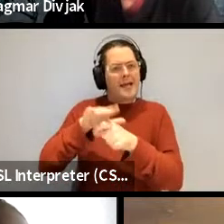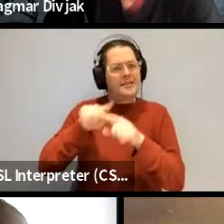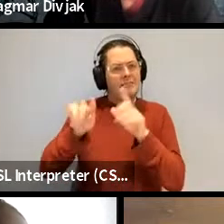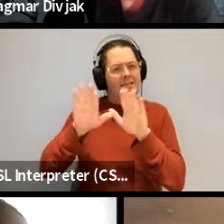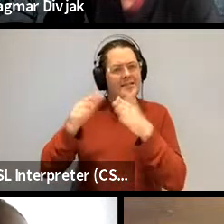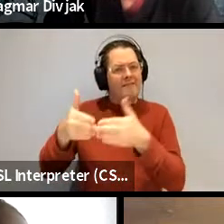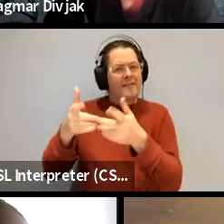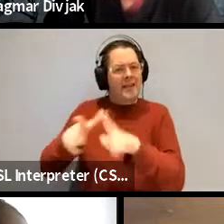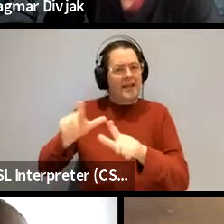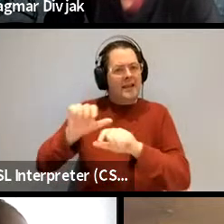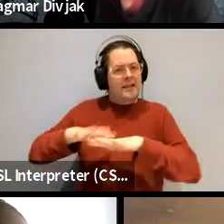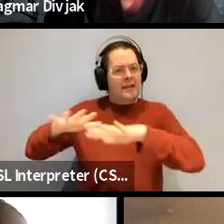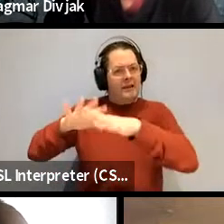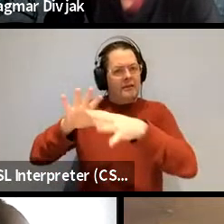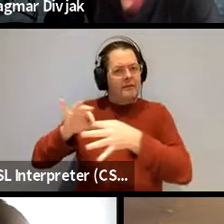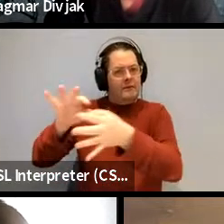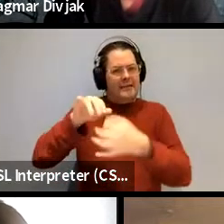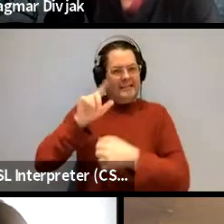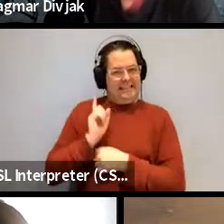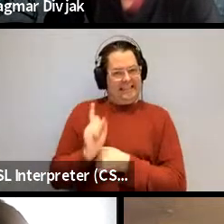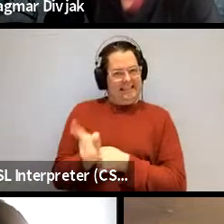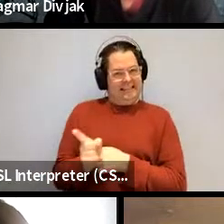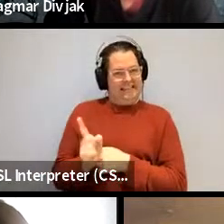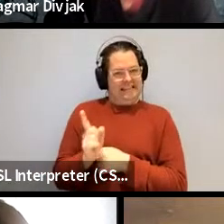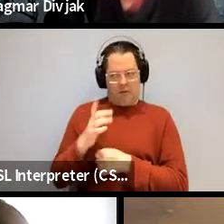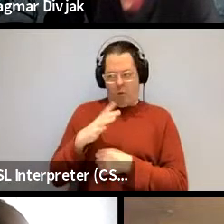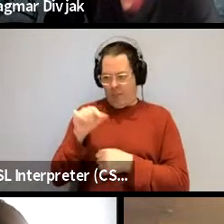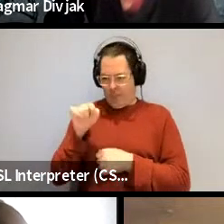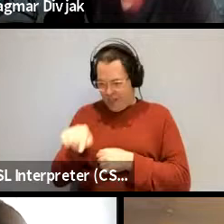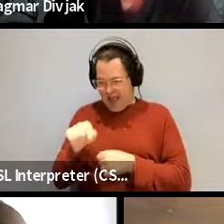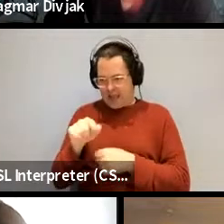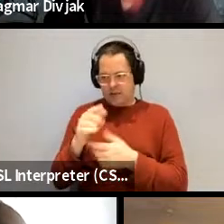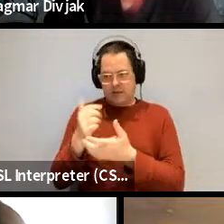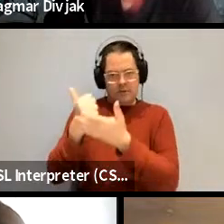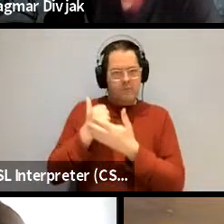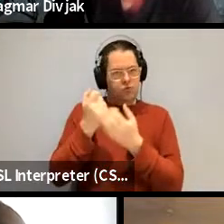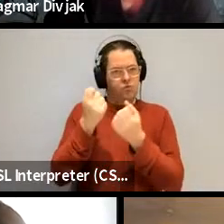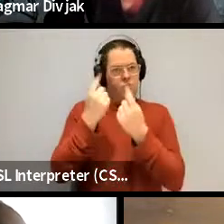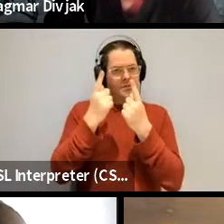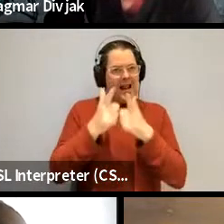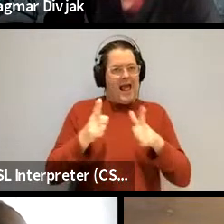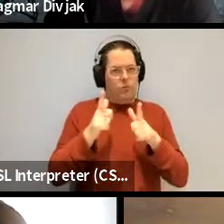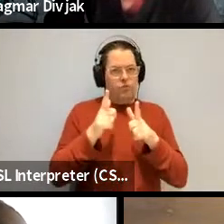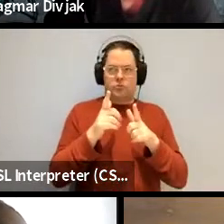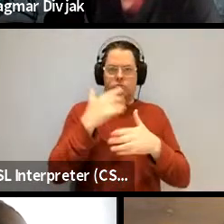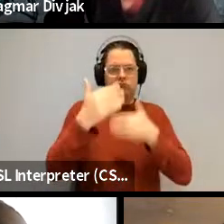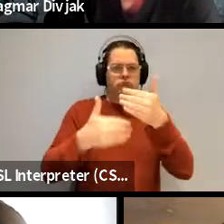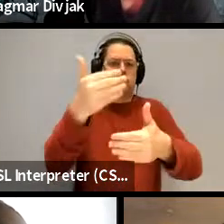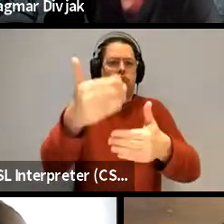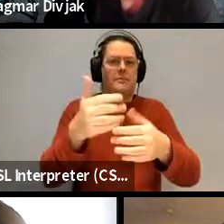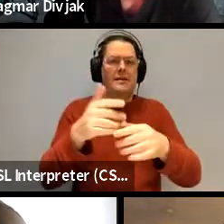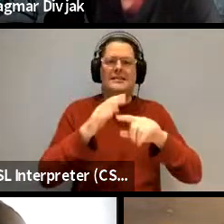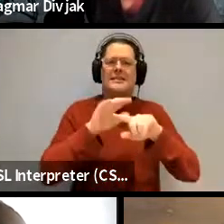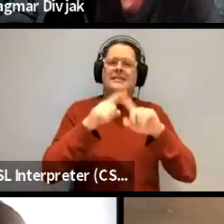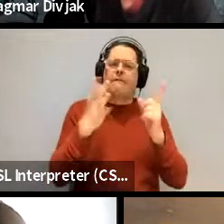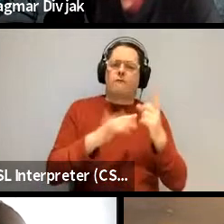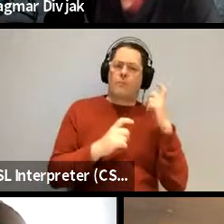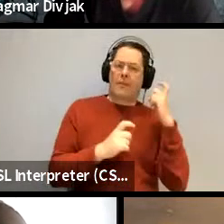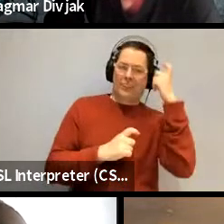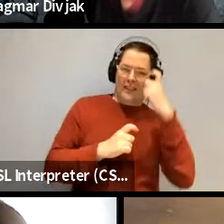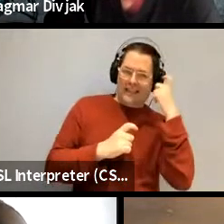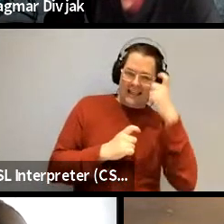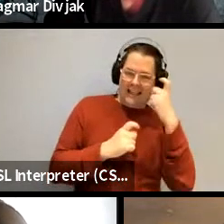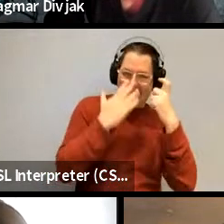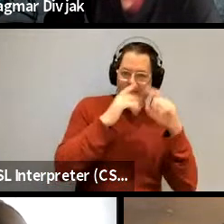uh and so i kind of want to use that i guess as to extent i i can and that's you it's not the same as thinking anyway so uh